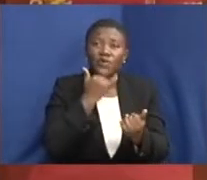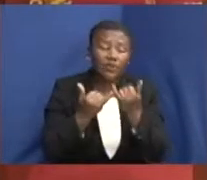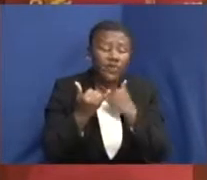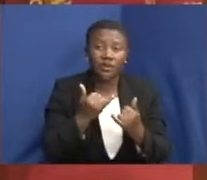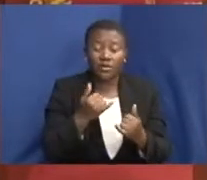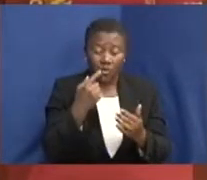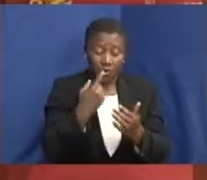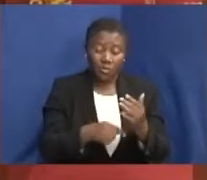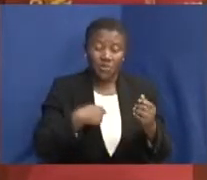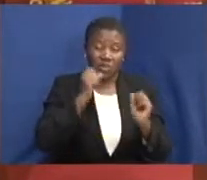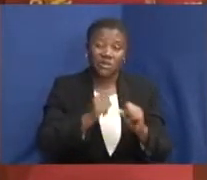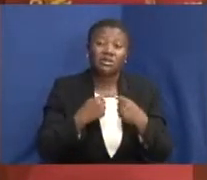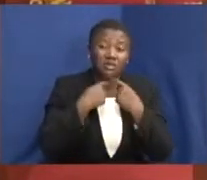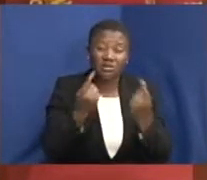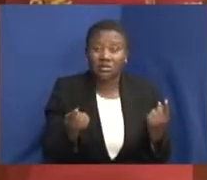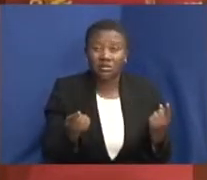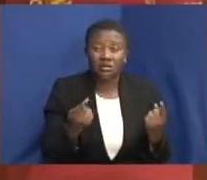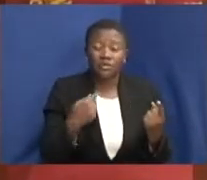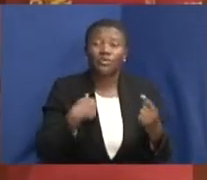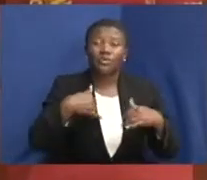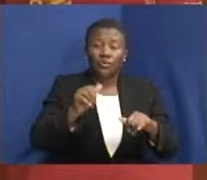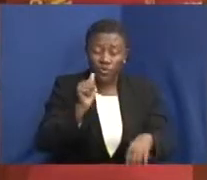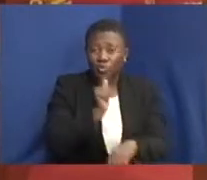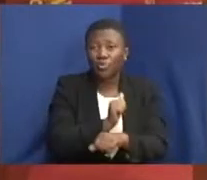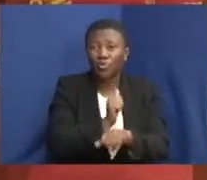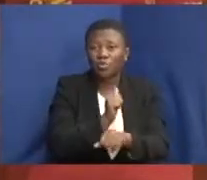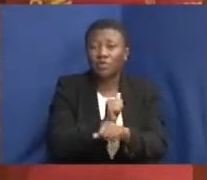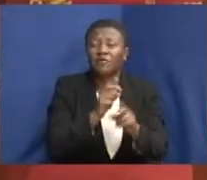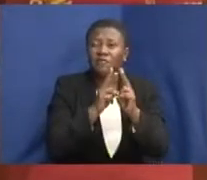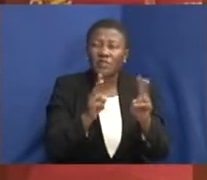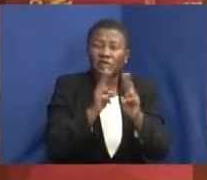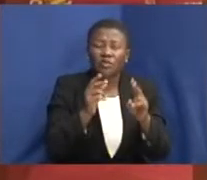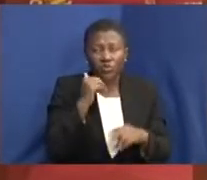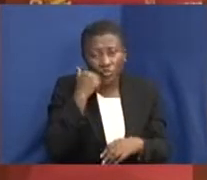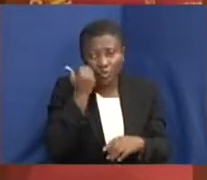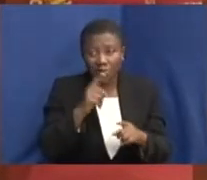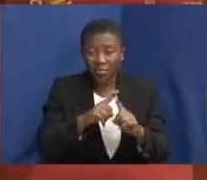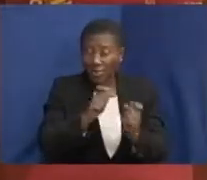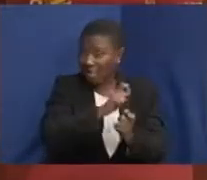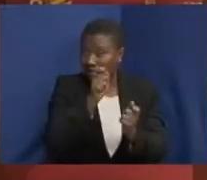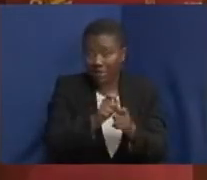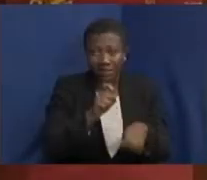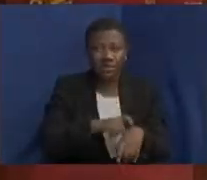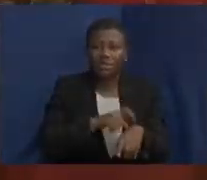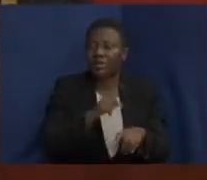you is that we are doing that very, very soon, but not a specific date. Thank you.